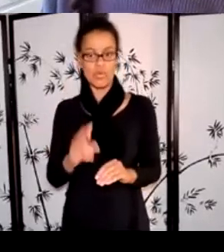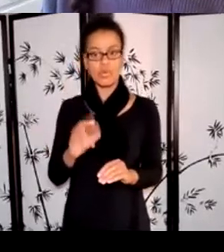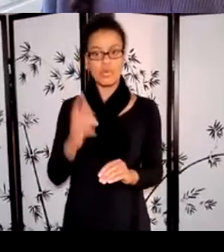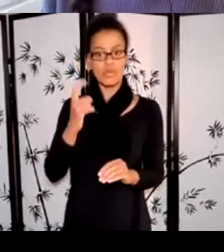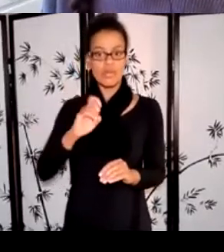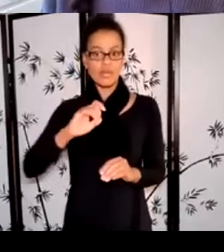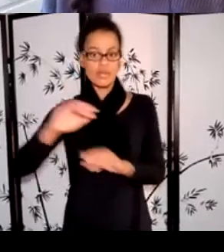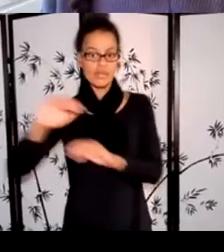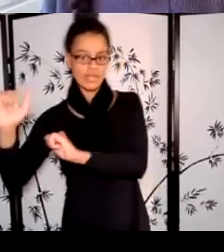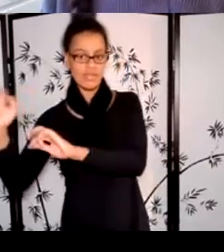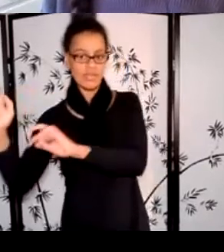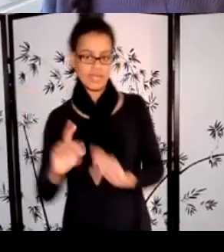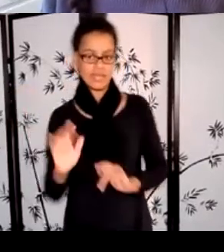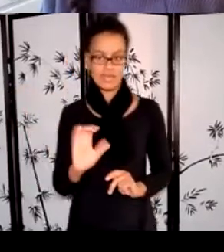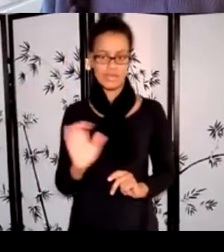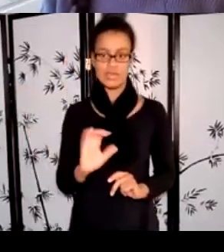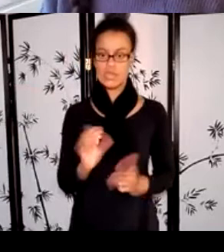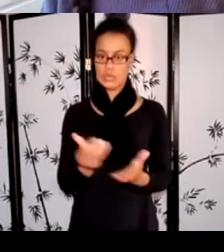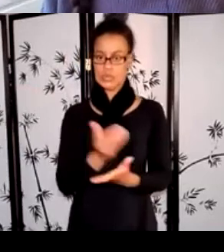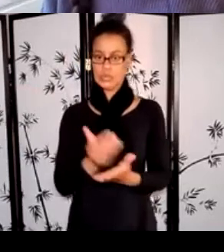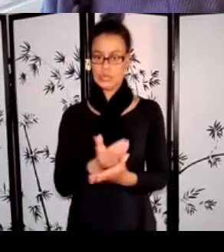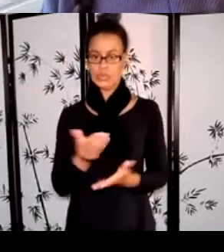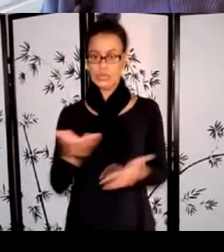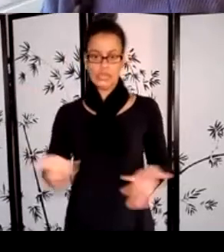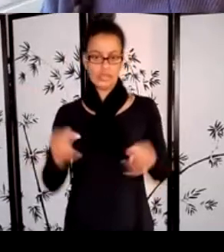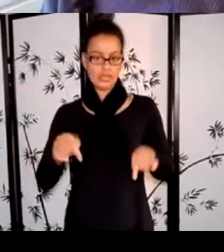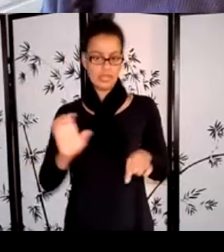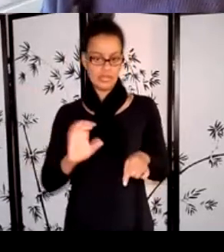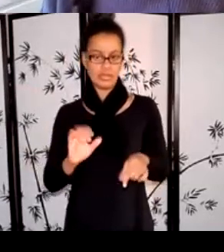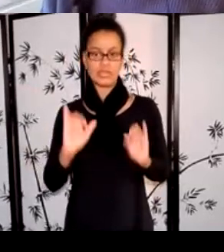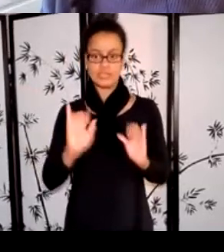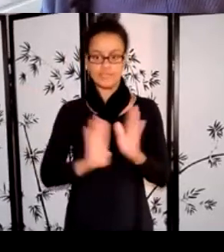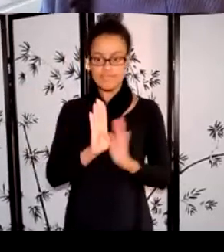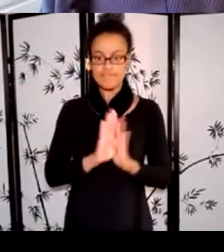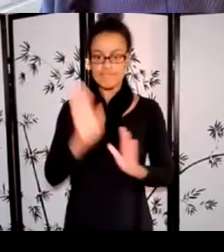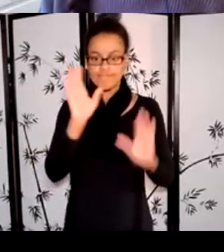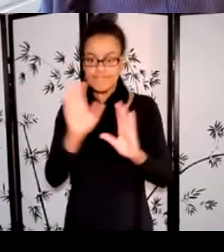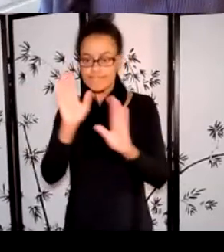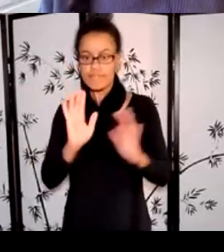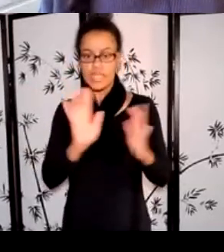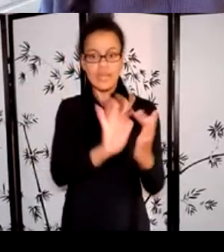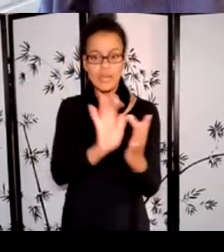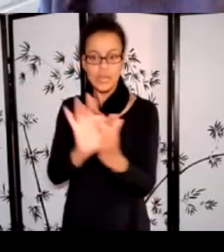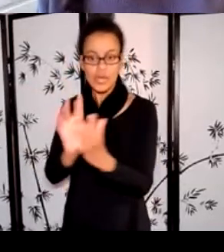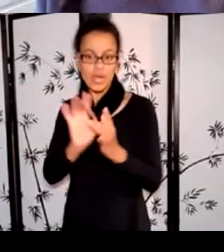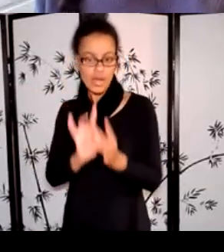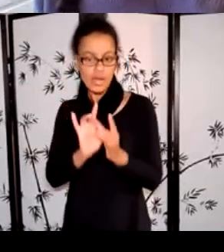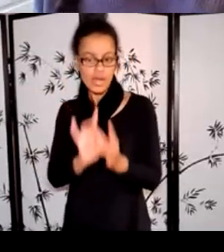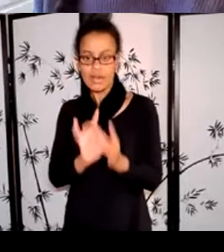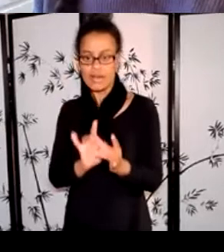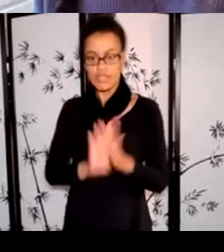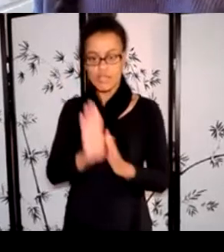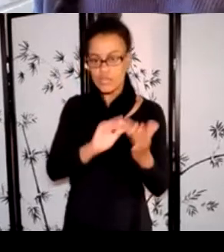They may still be developing relationships, connections, and opportunities, and that is okay. If you're a newcomer, immigrant,